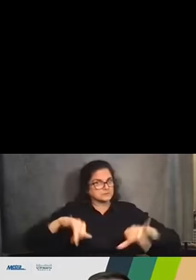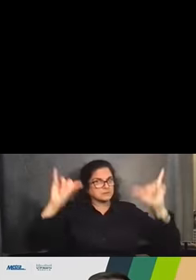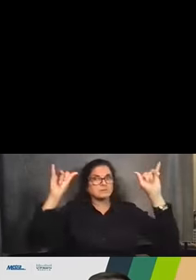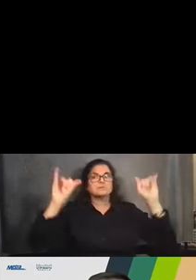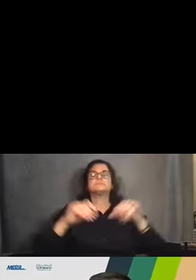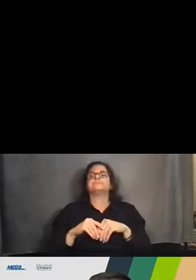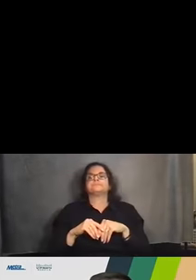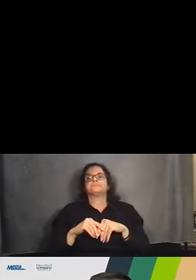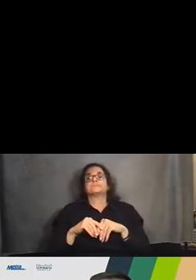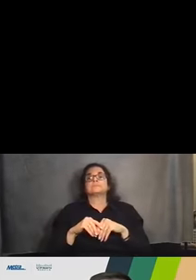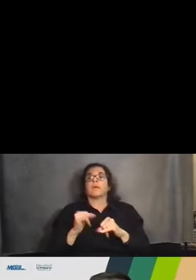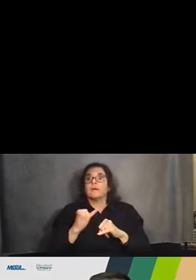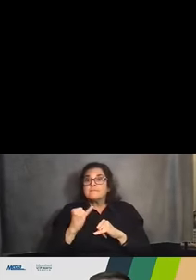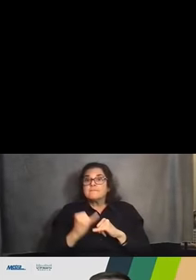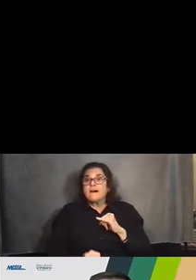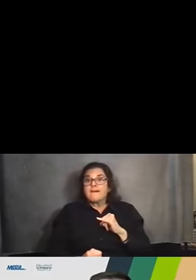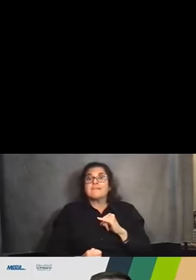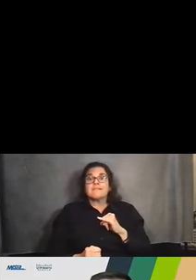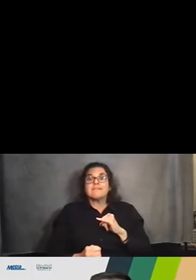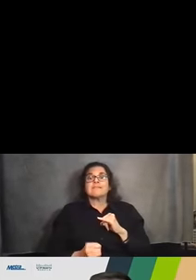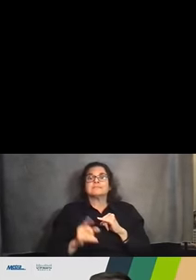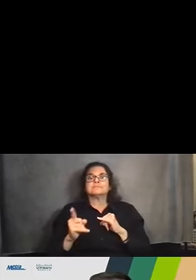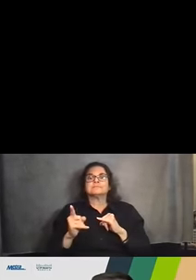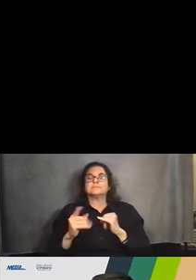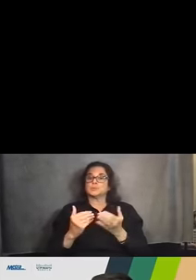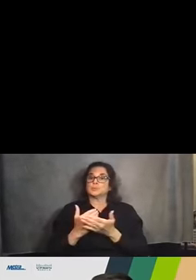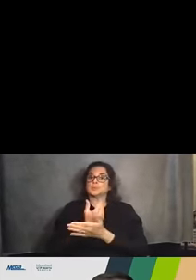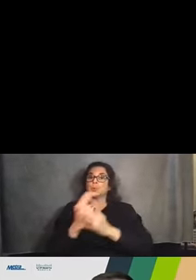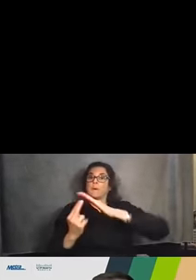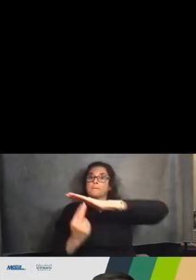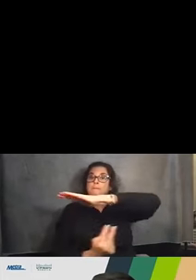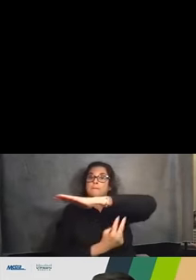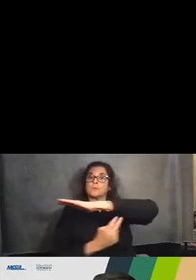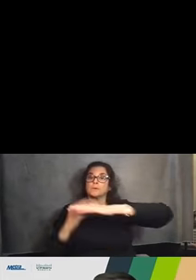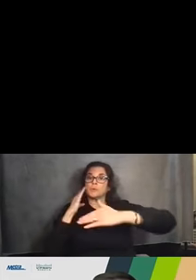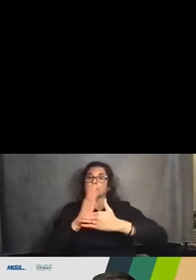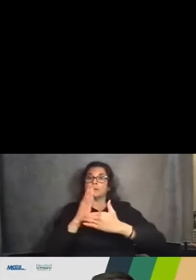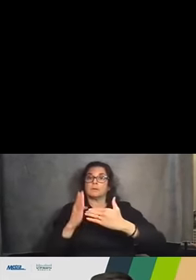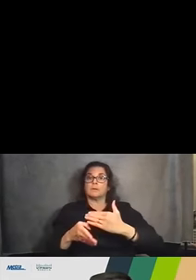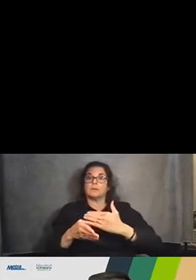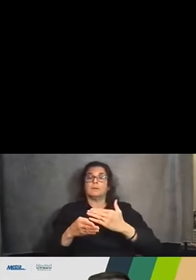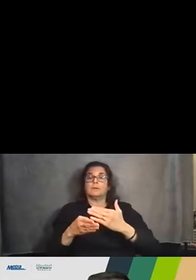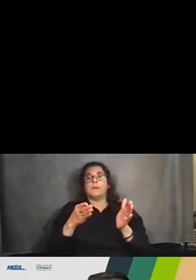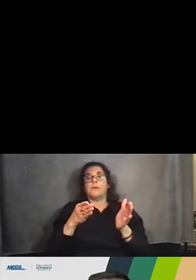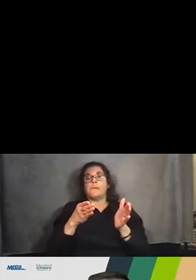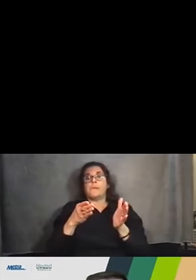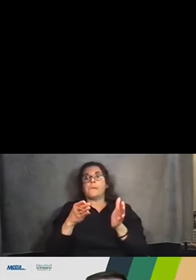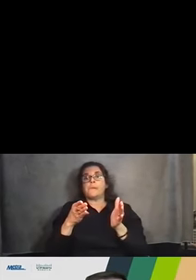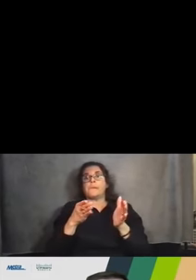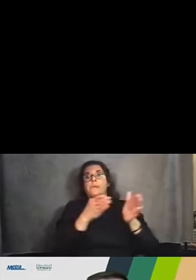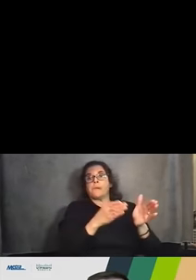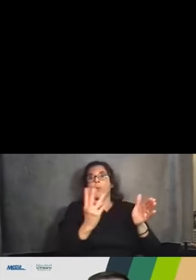In the final condition, you can see that the the the new bridges will be complete, and they will be shifted a little bit to the, you know, to the west